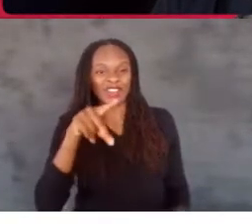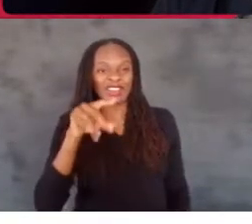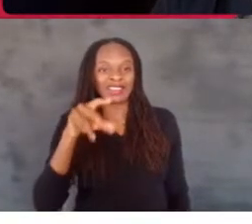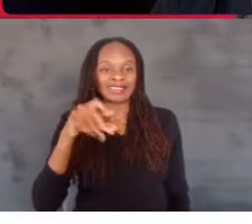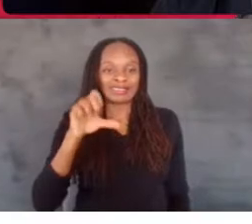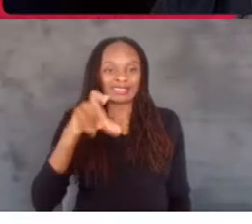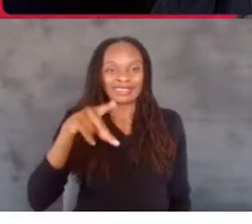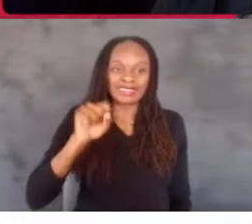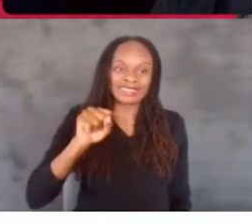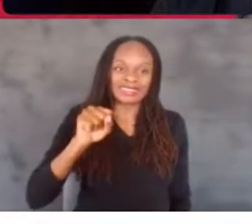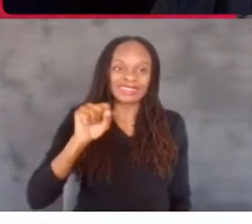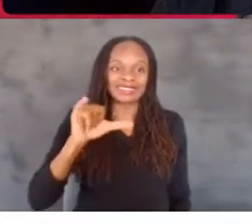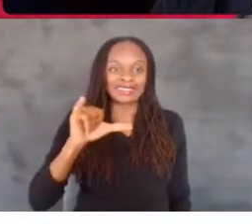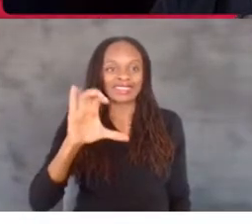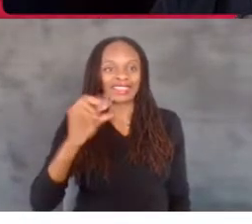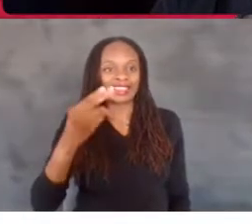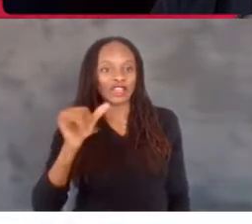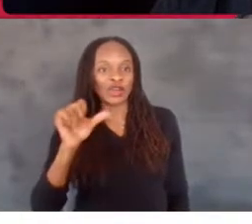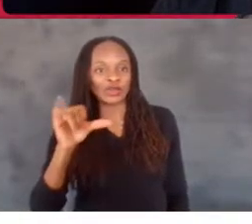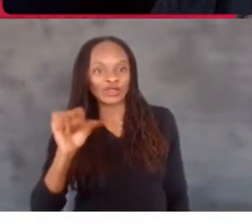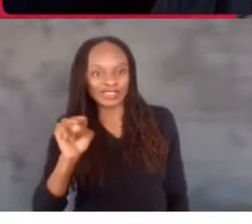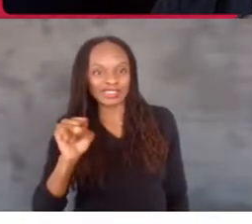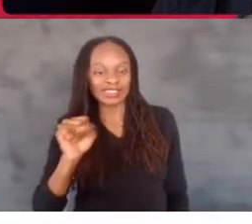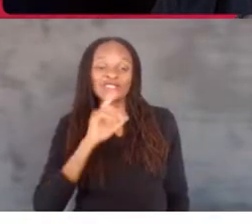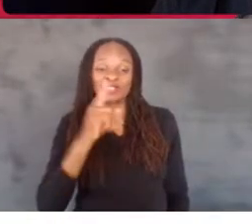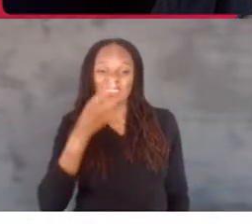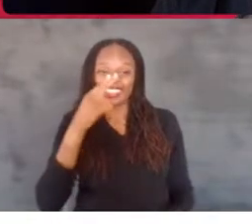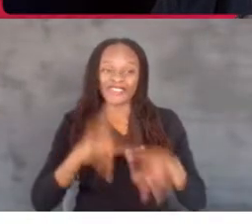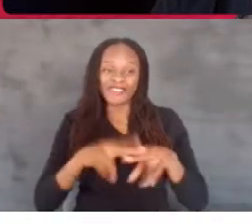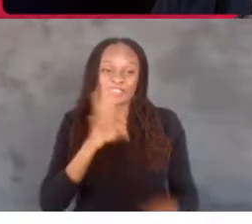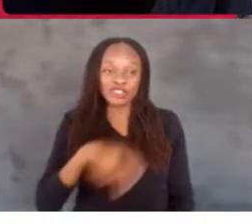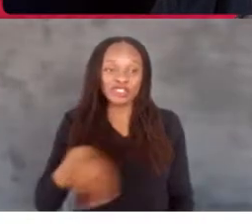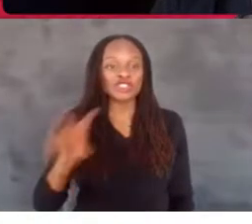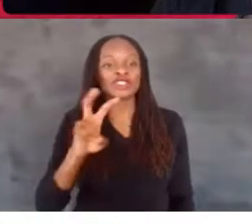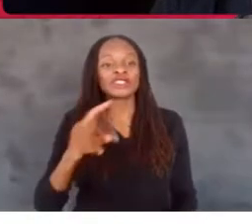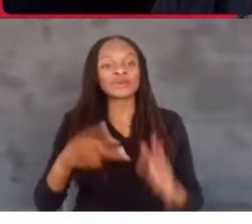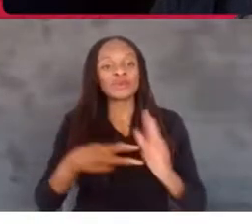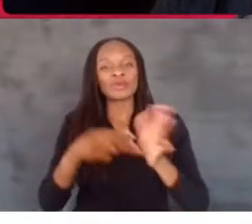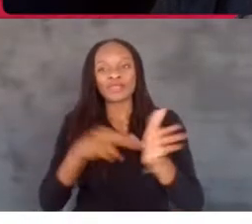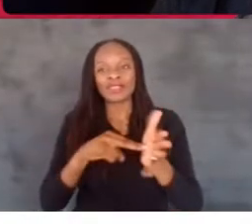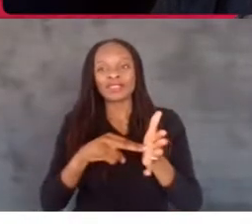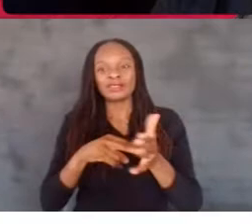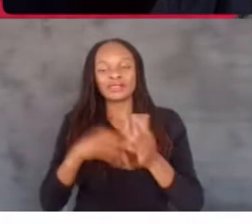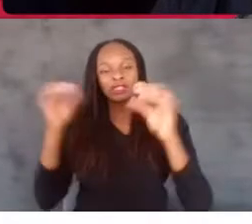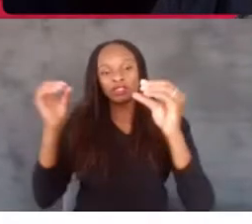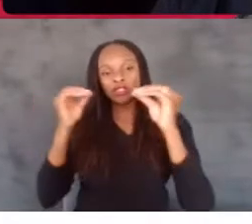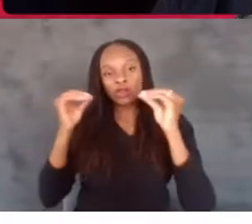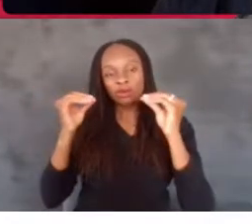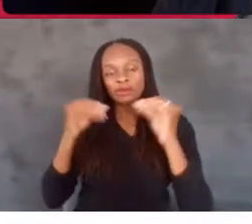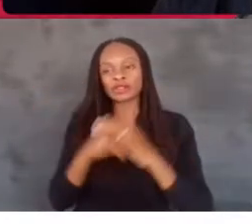our film. And it's been a really, really fun journey in the sense of it's taught me to